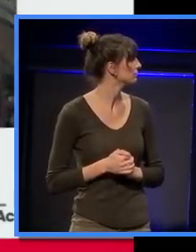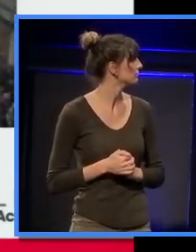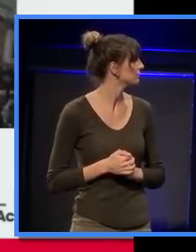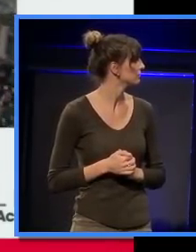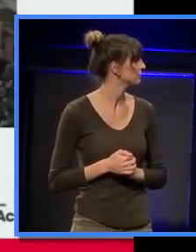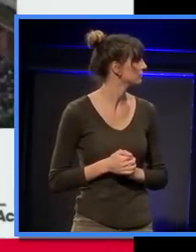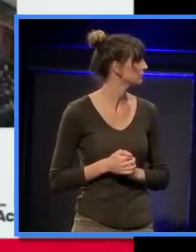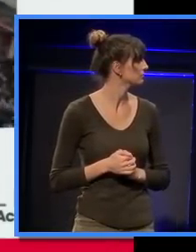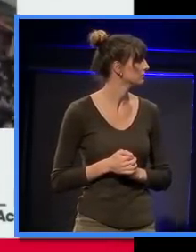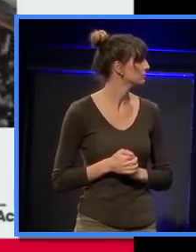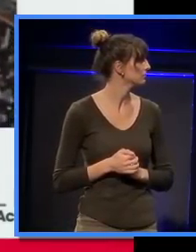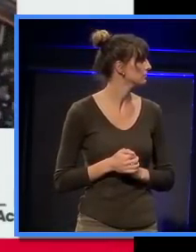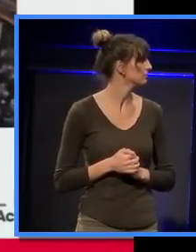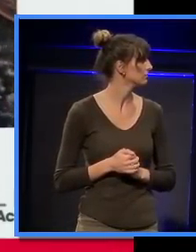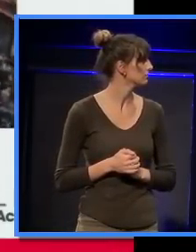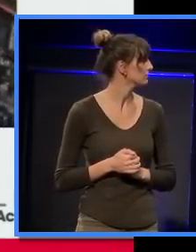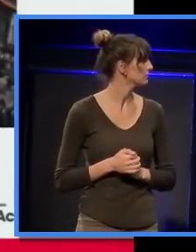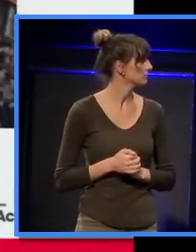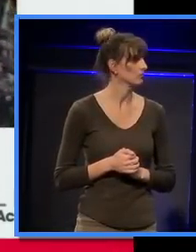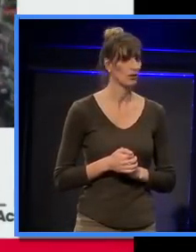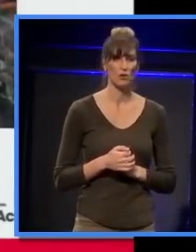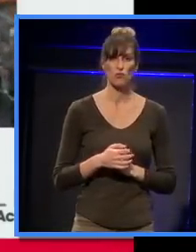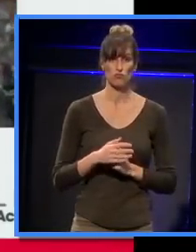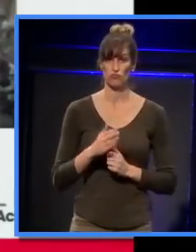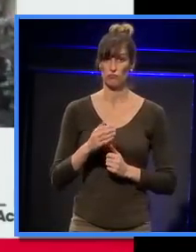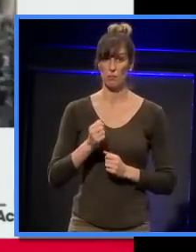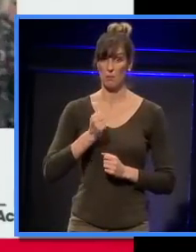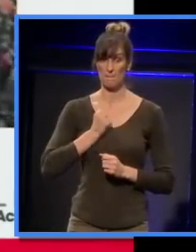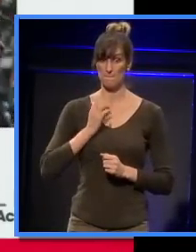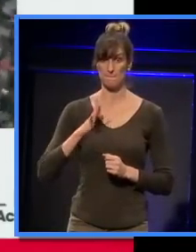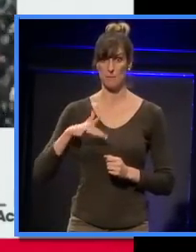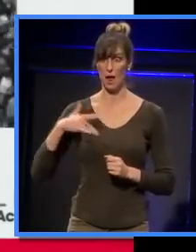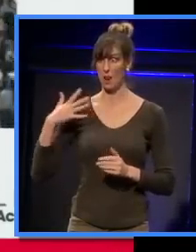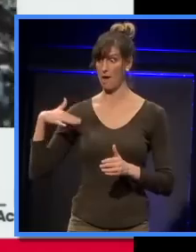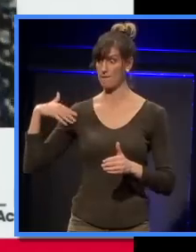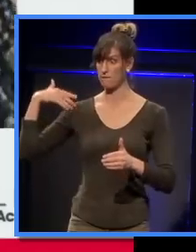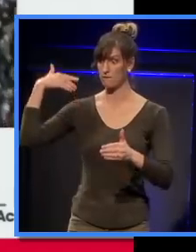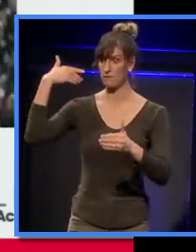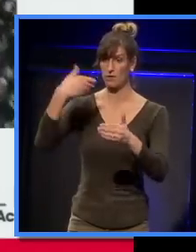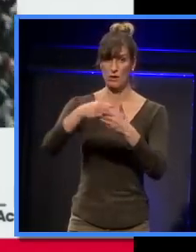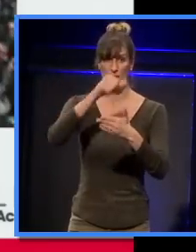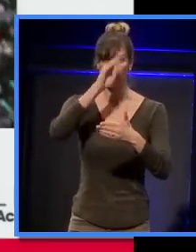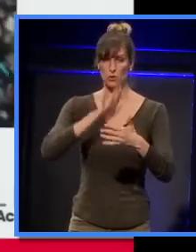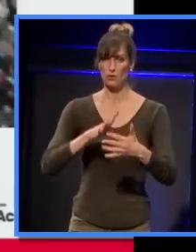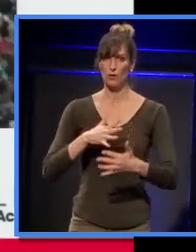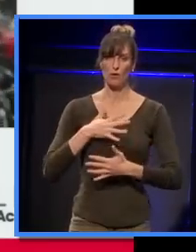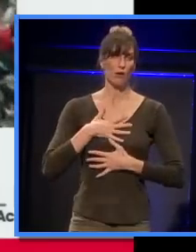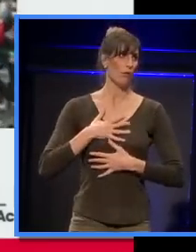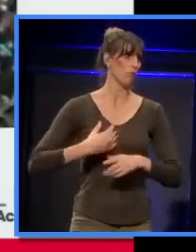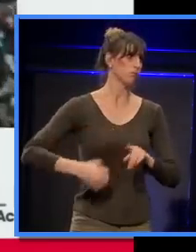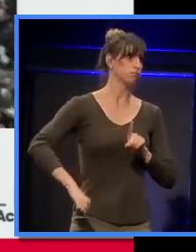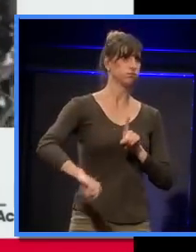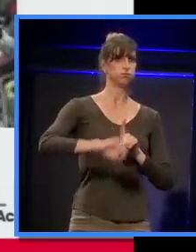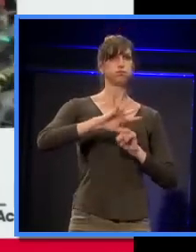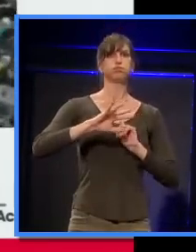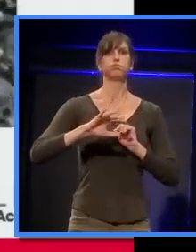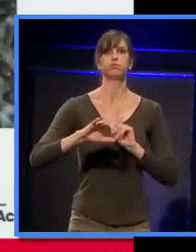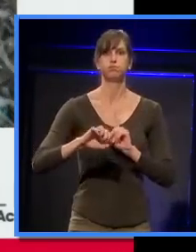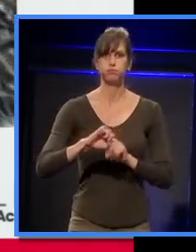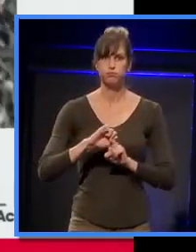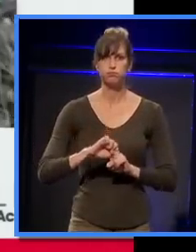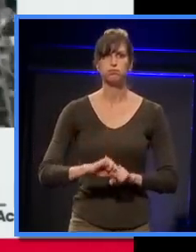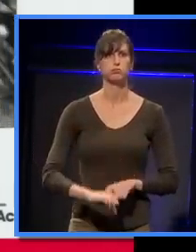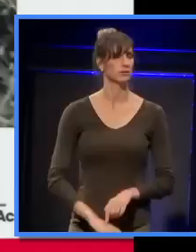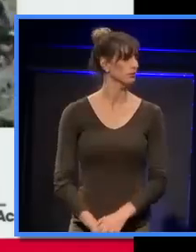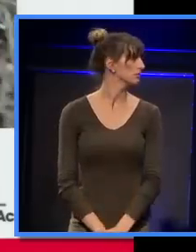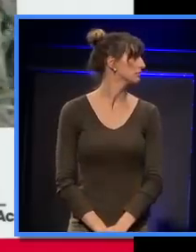This is one of the most moving experiences of my life. It still makes the hair stand up in the back of my neck. These people, everybody